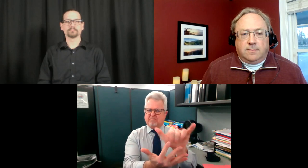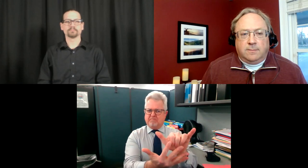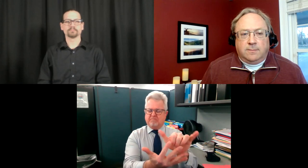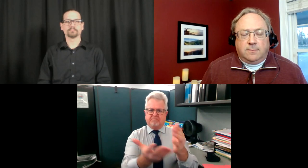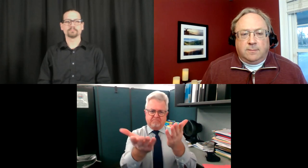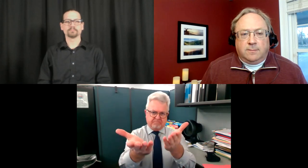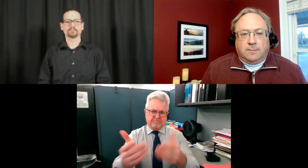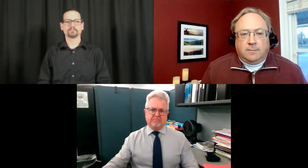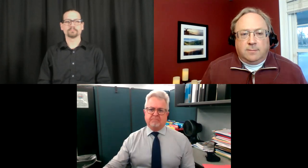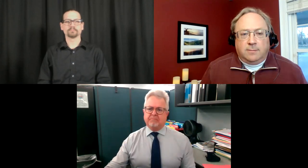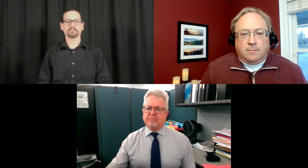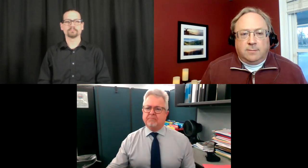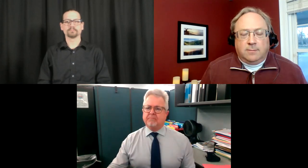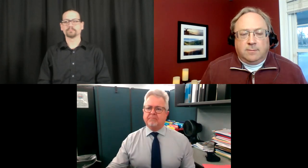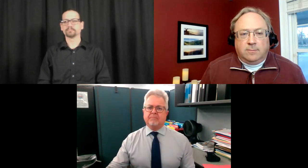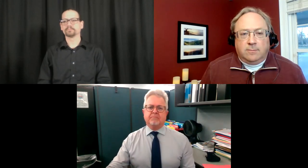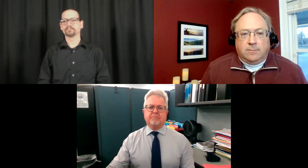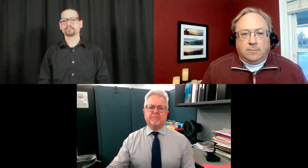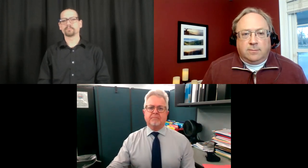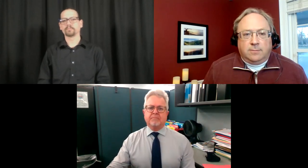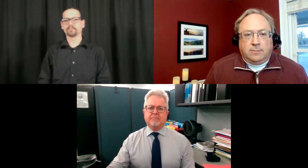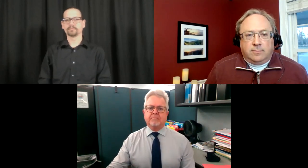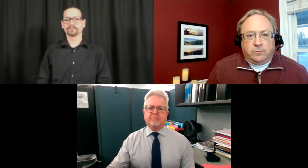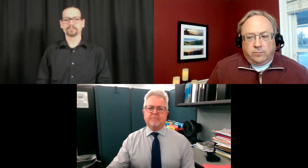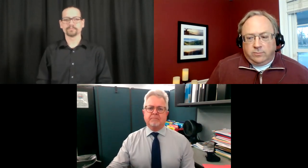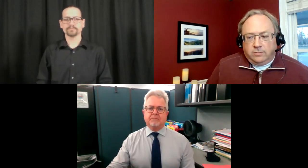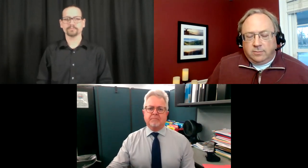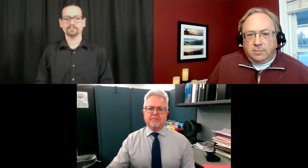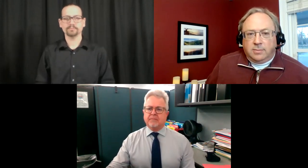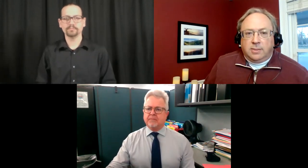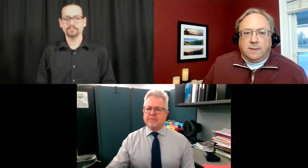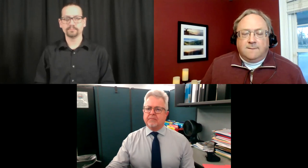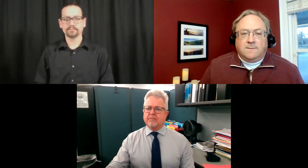concerned about which one we're getting. Thank you.